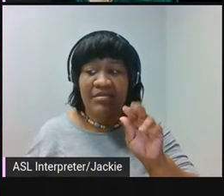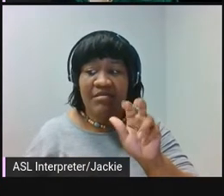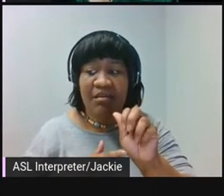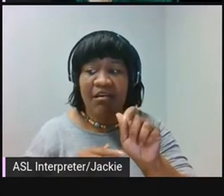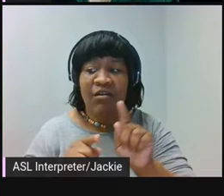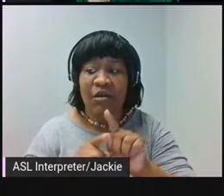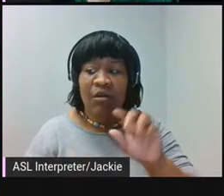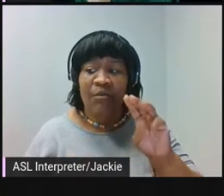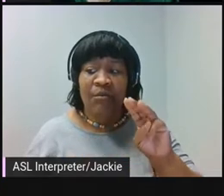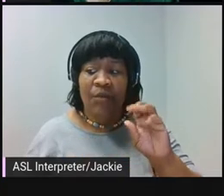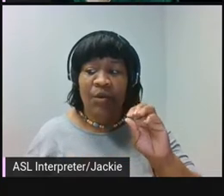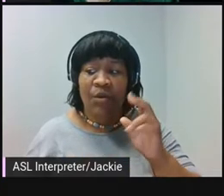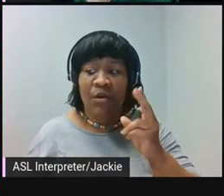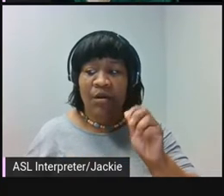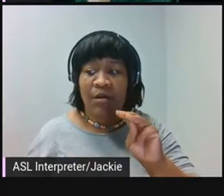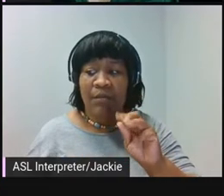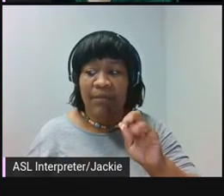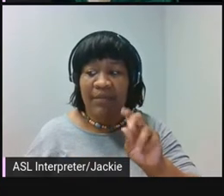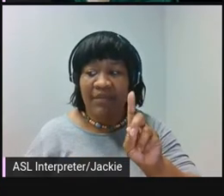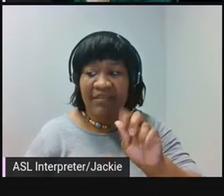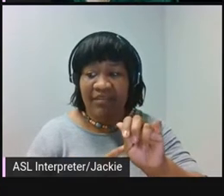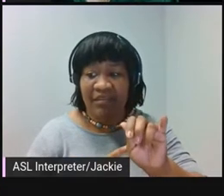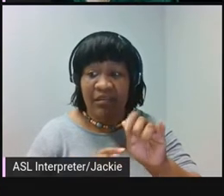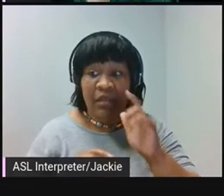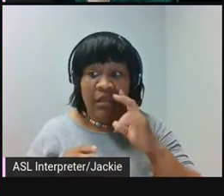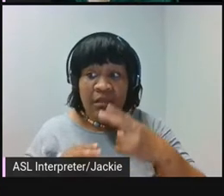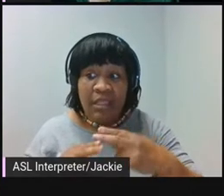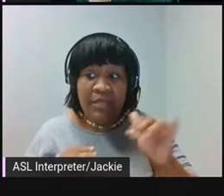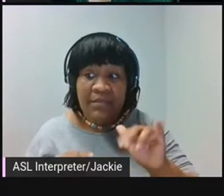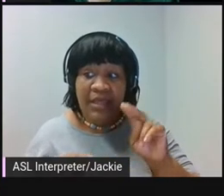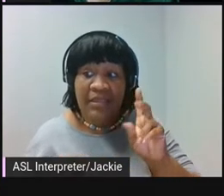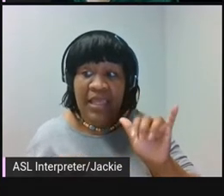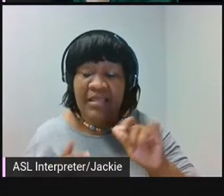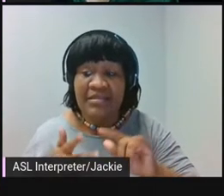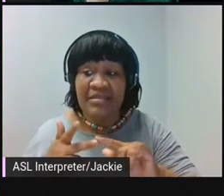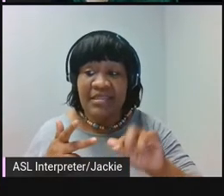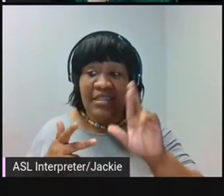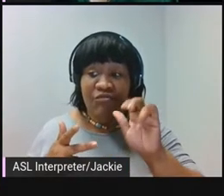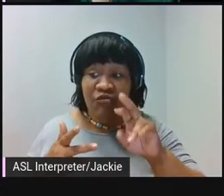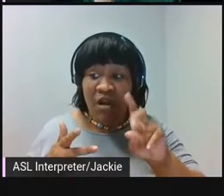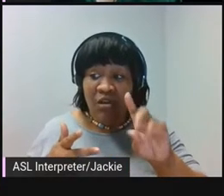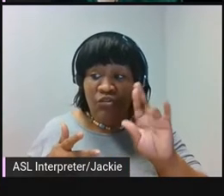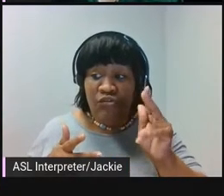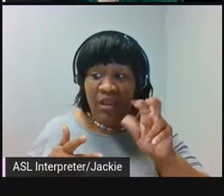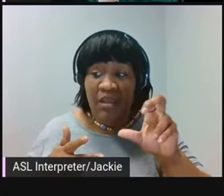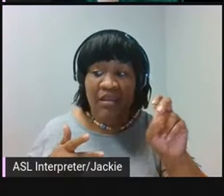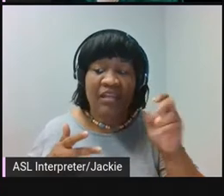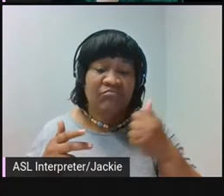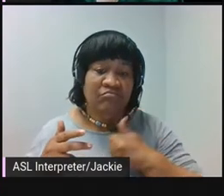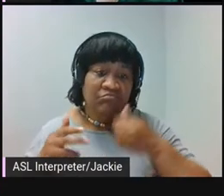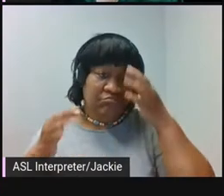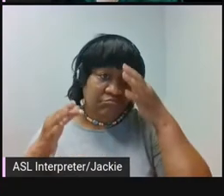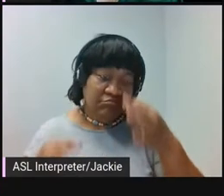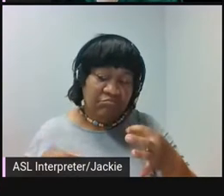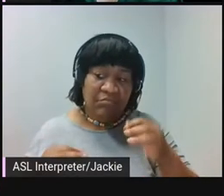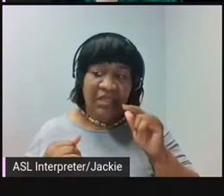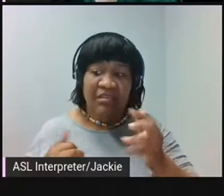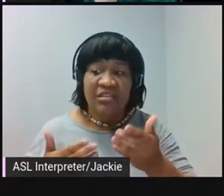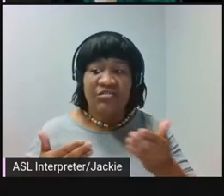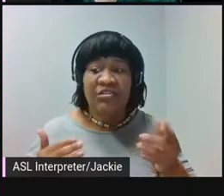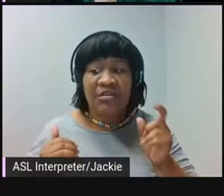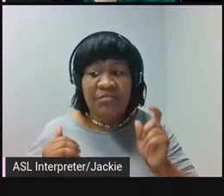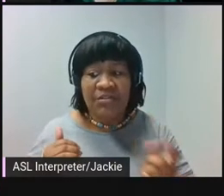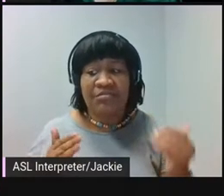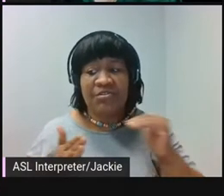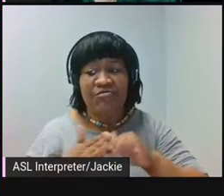as Mohammadi. While surrounded by names like Nancy and Ronald Reagan, I made the decision that this resource needed to be